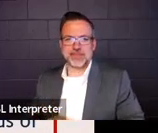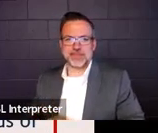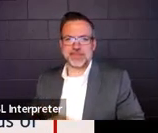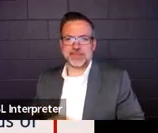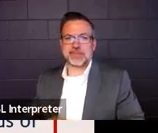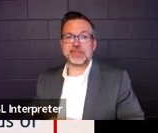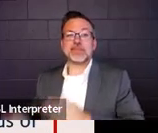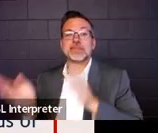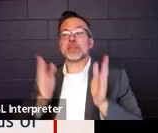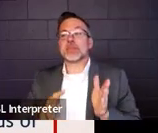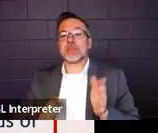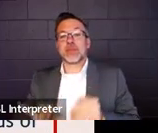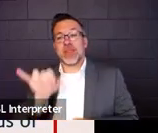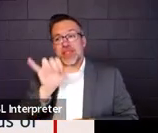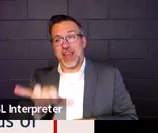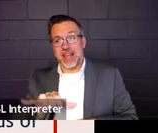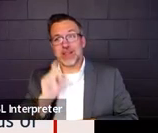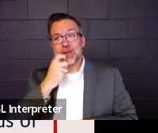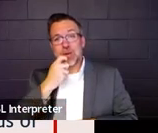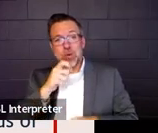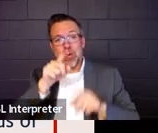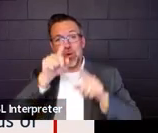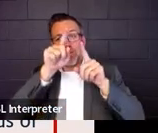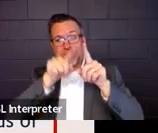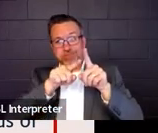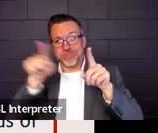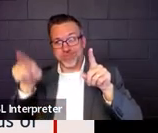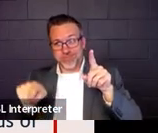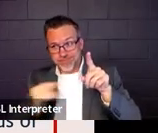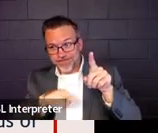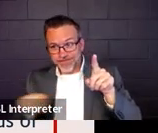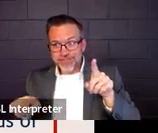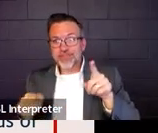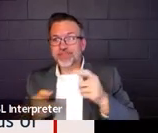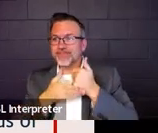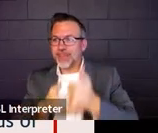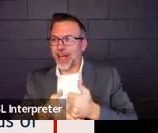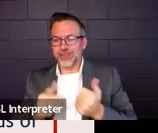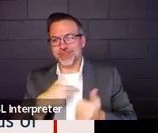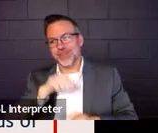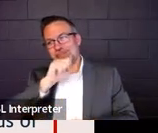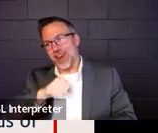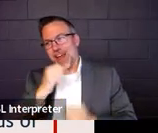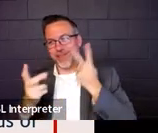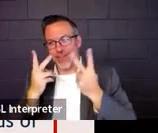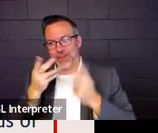This is a handy dandy little visual because we love a visual.